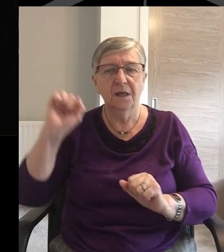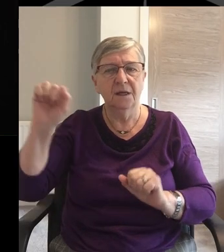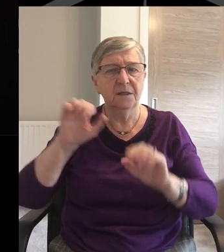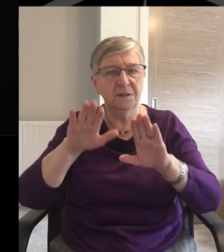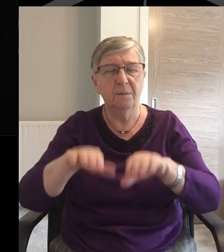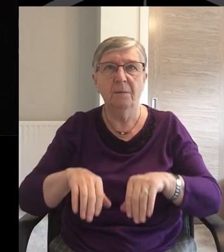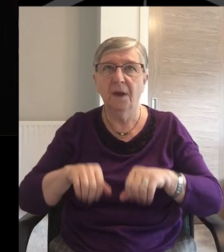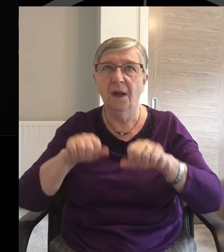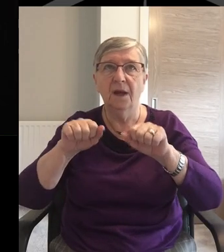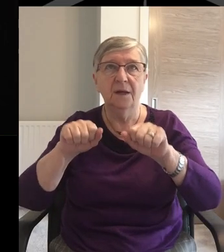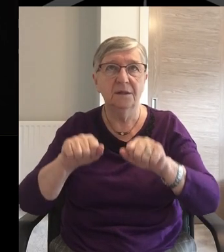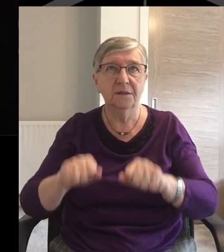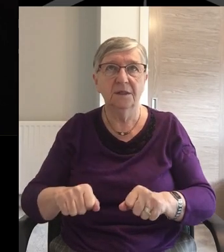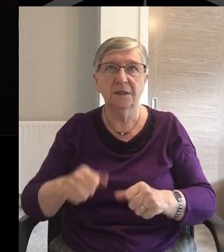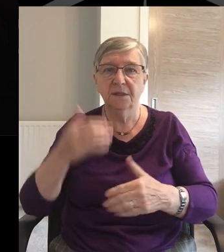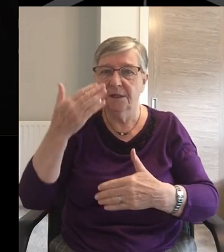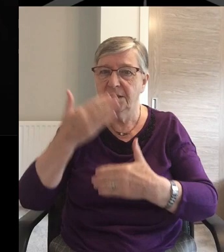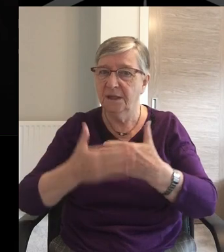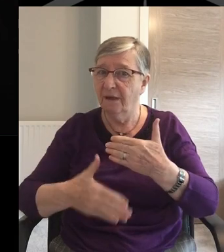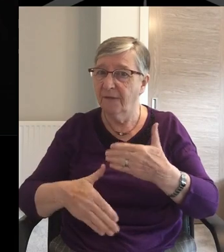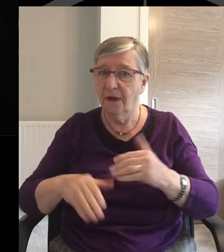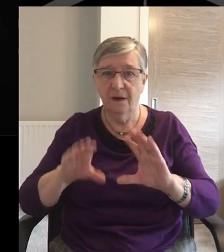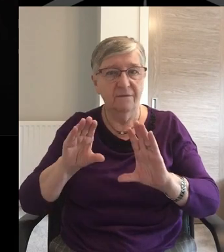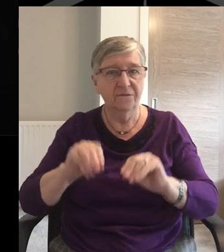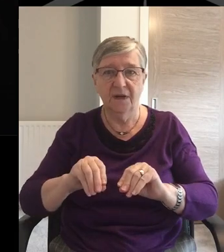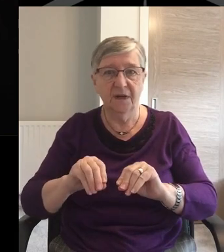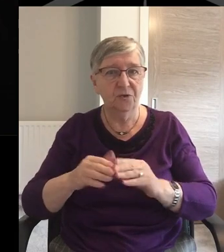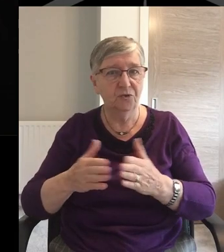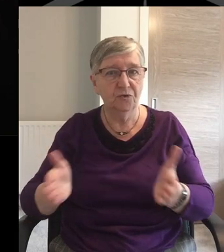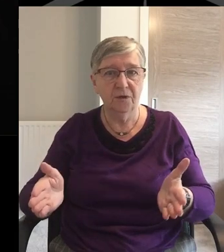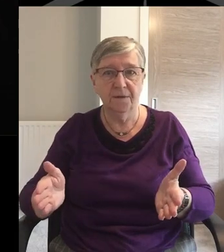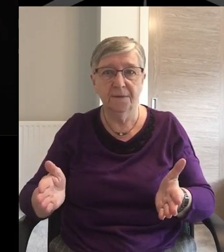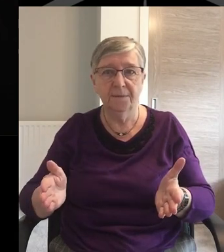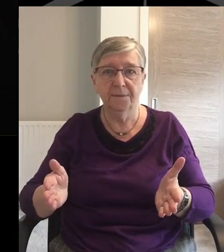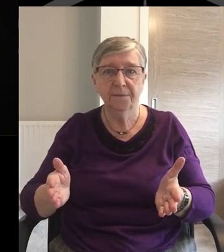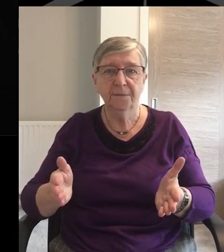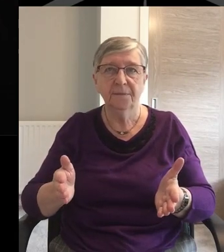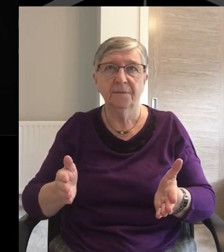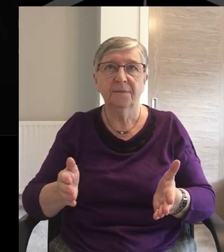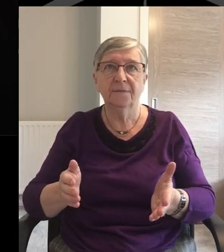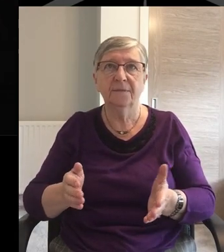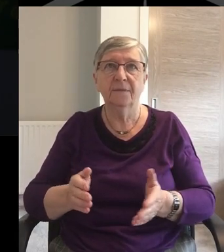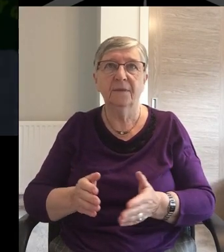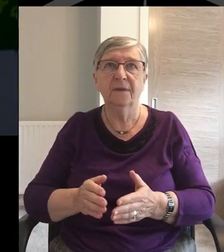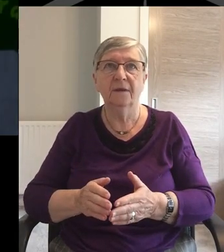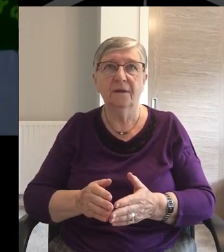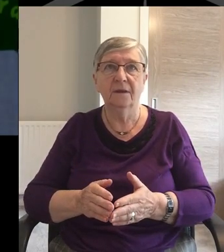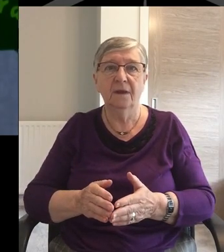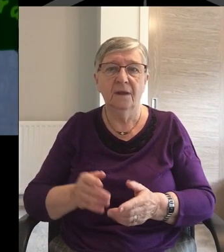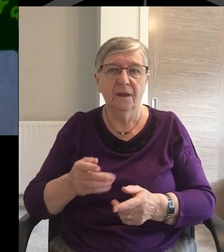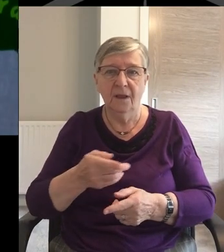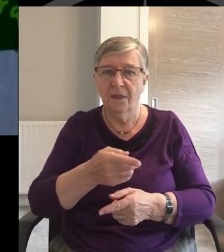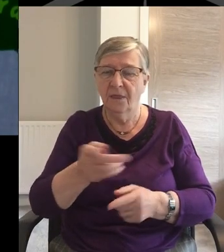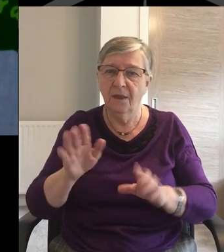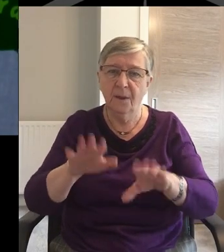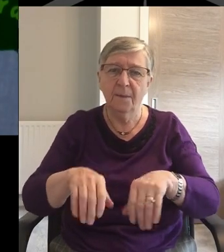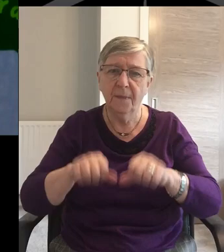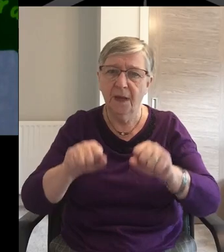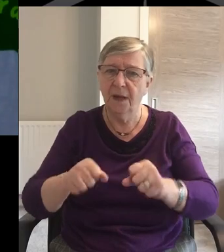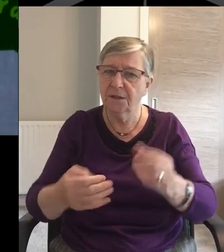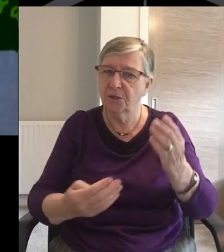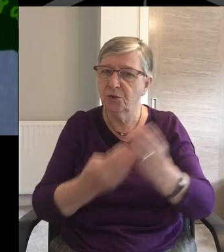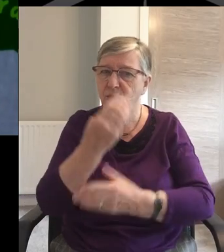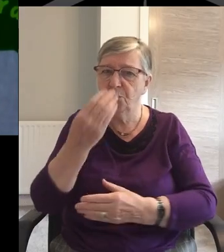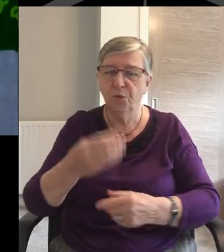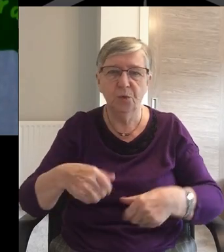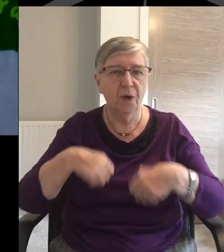mercies never come to an end They are